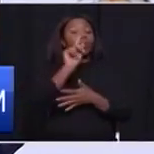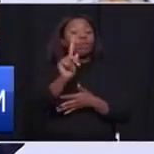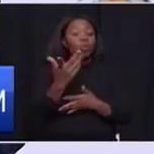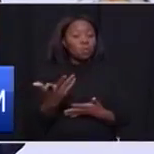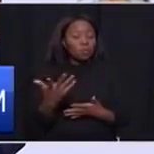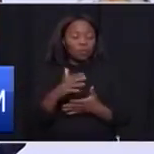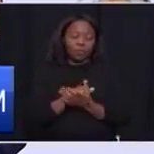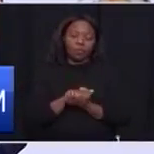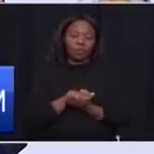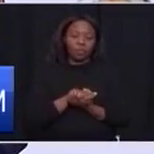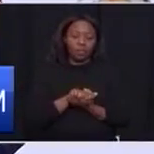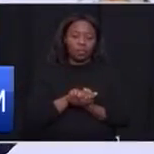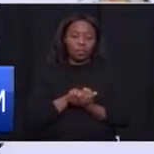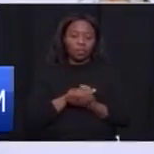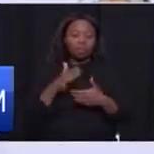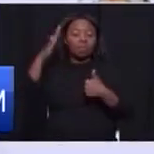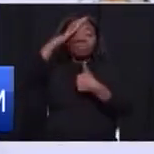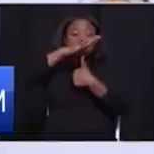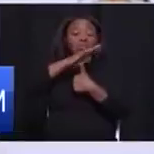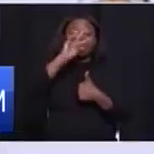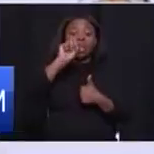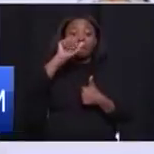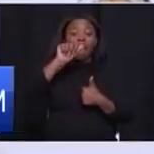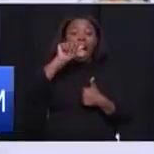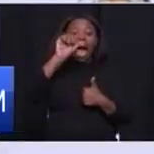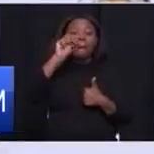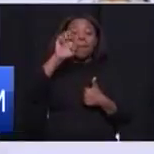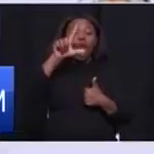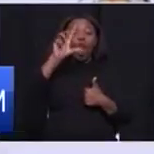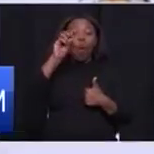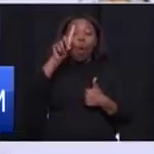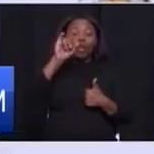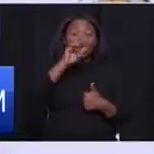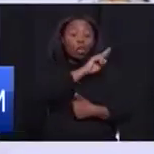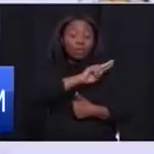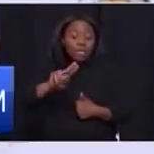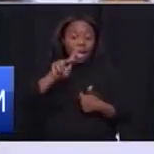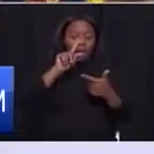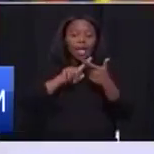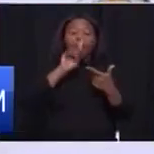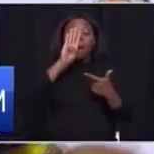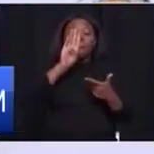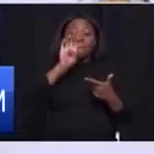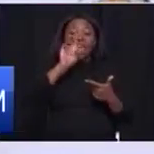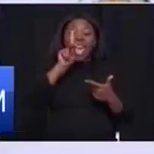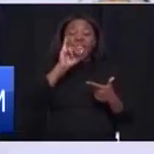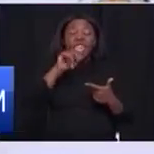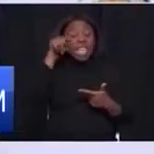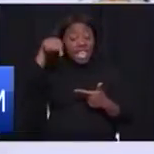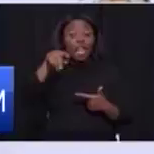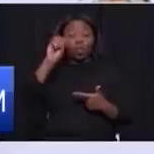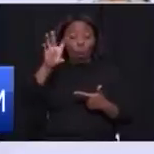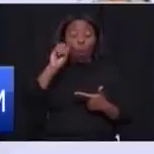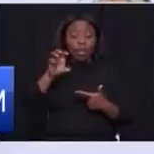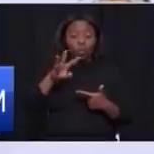• Mami Lodi Hospital • Bekimlangene here in Soweto